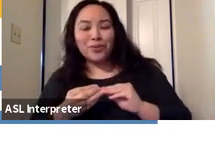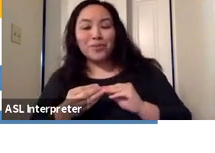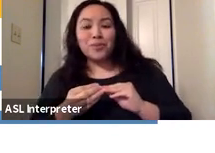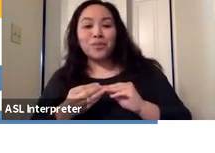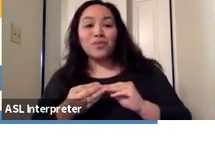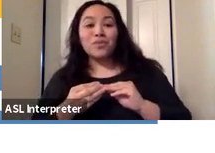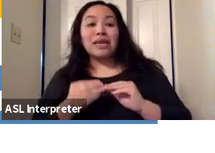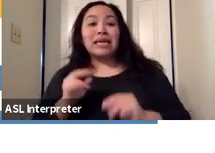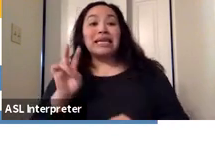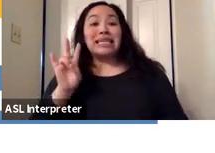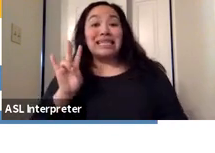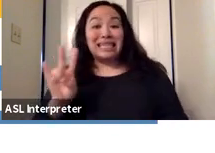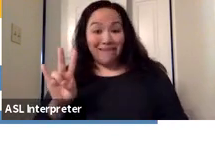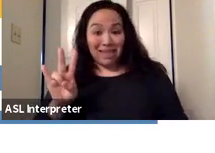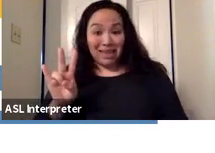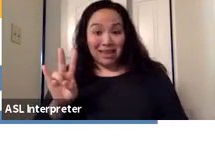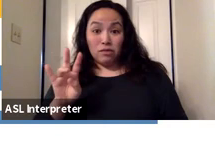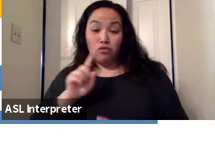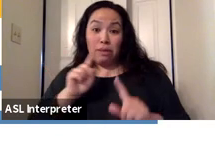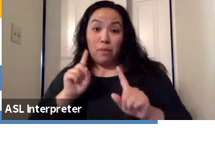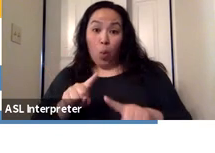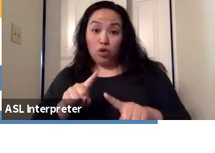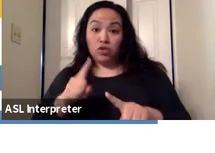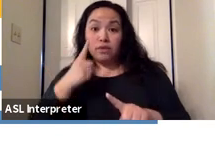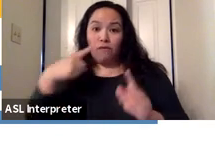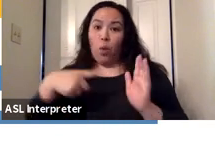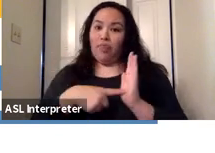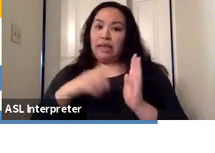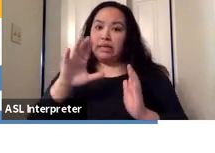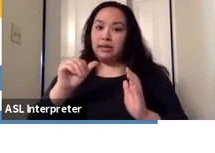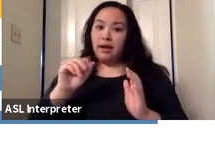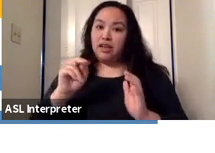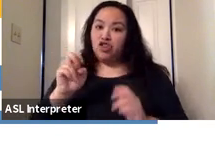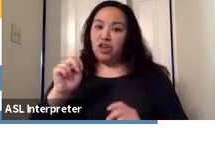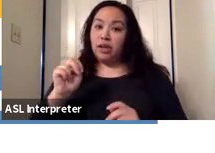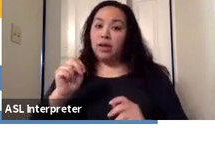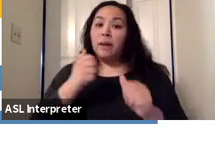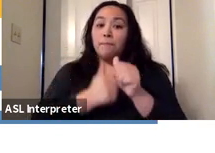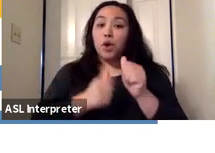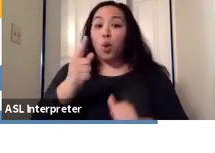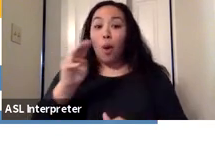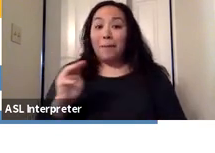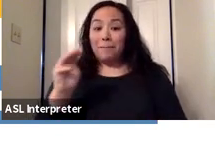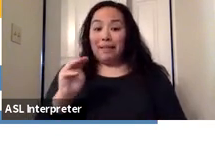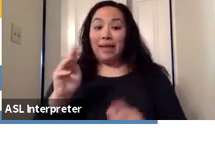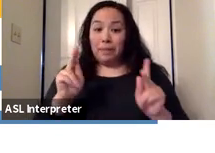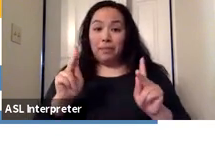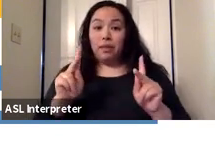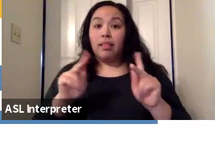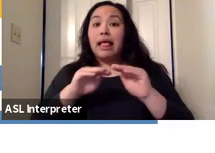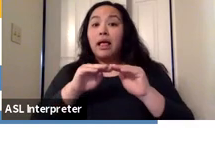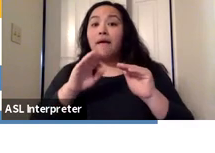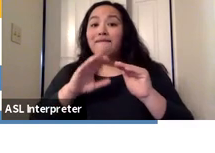Seven reports of this condition per million women less than age 50. And this is